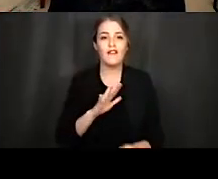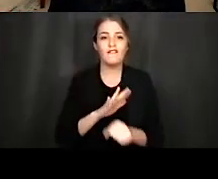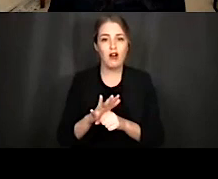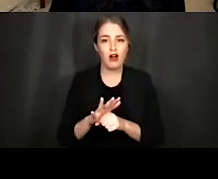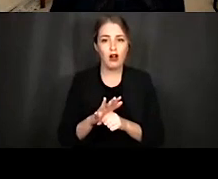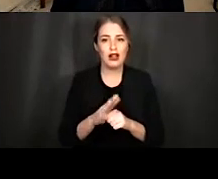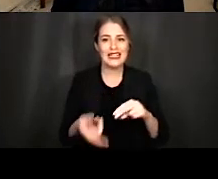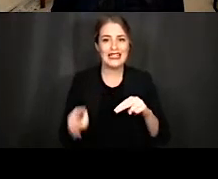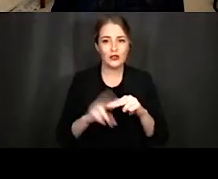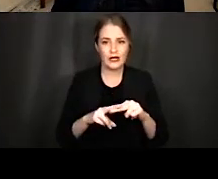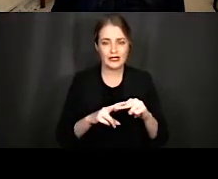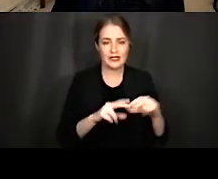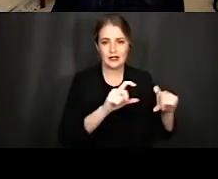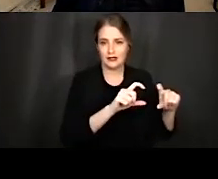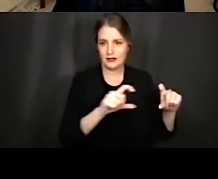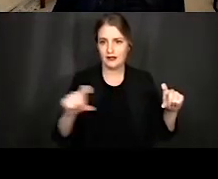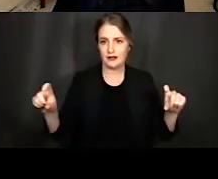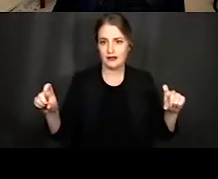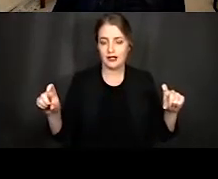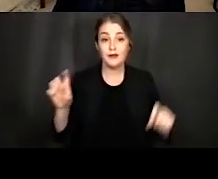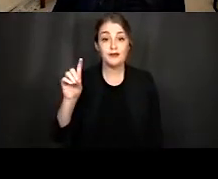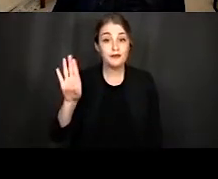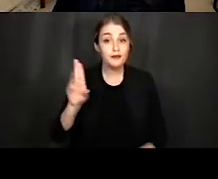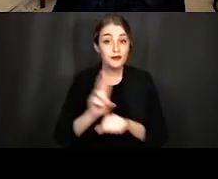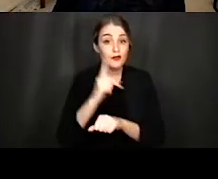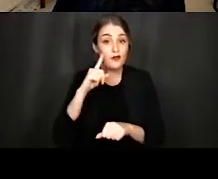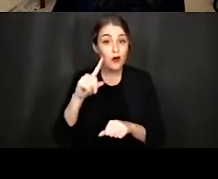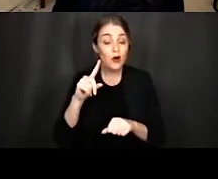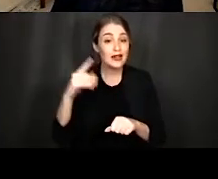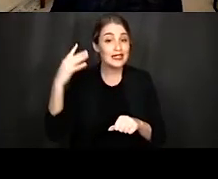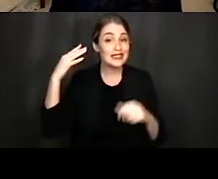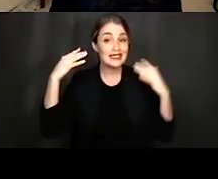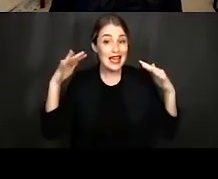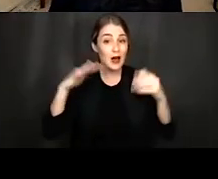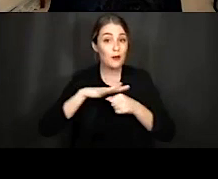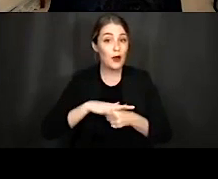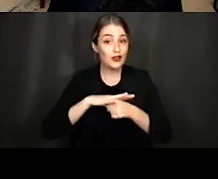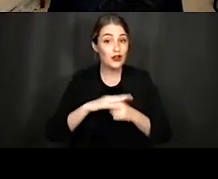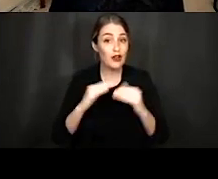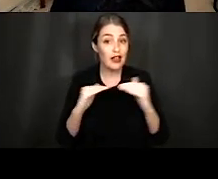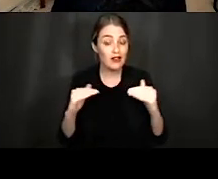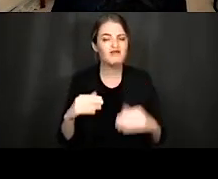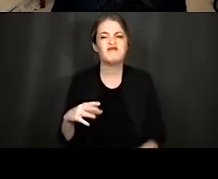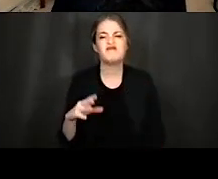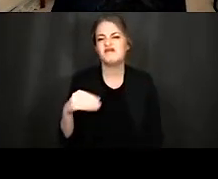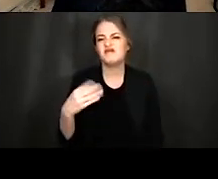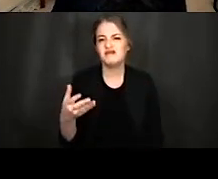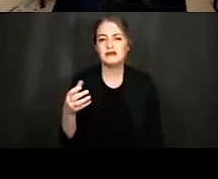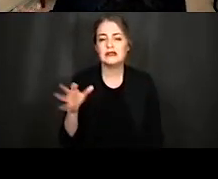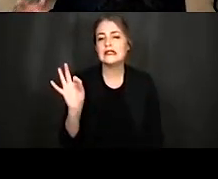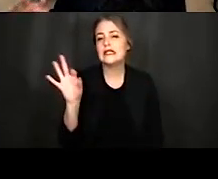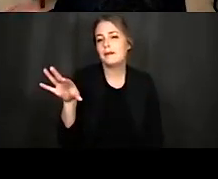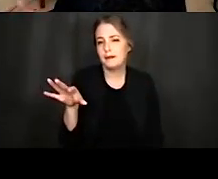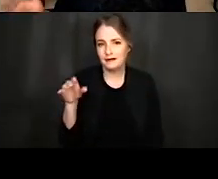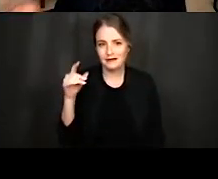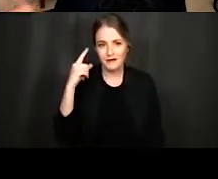So based on the definition of dB used for sound pressure level, I'm going to provide you with a quick a quick tip for